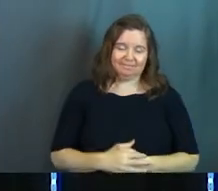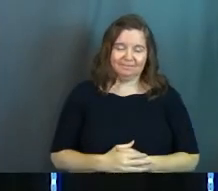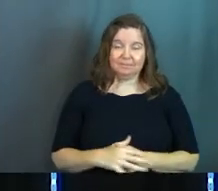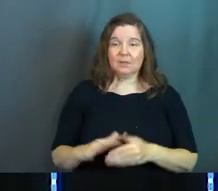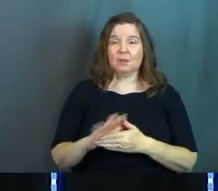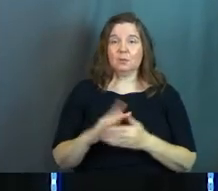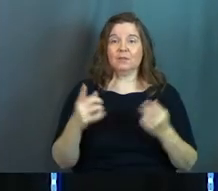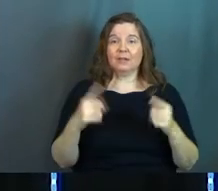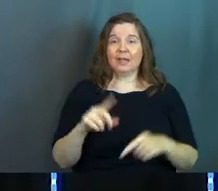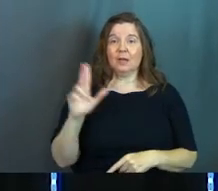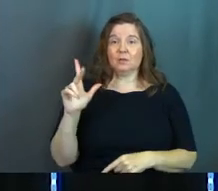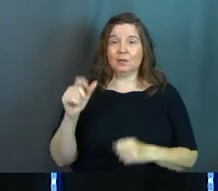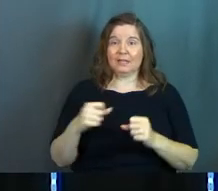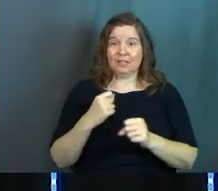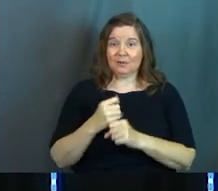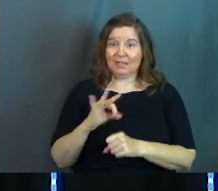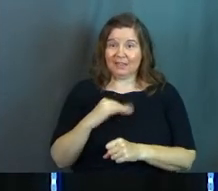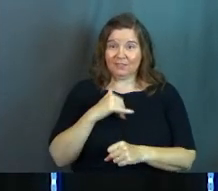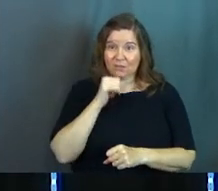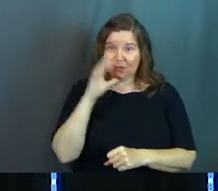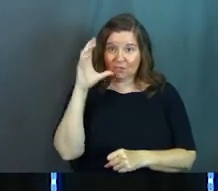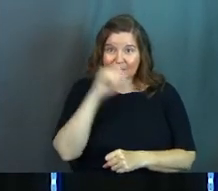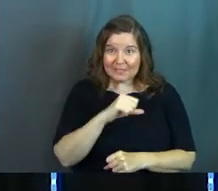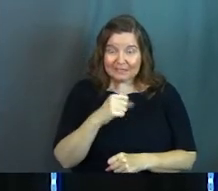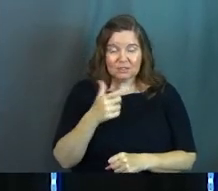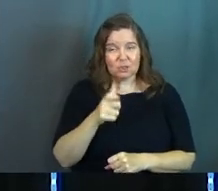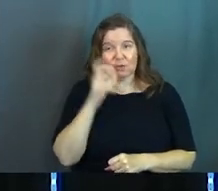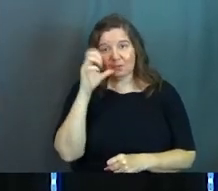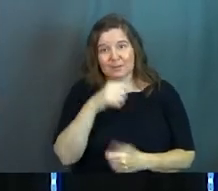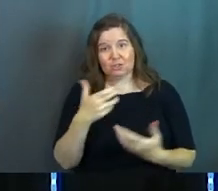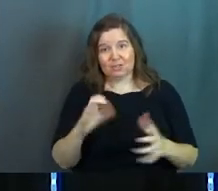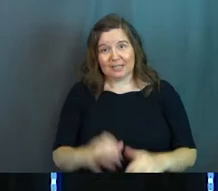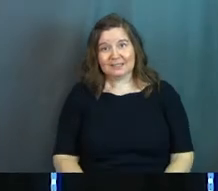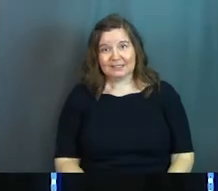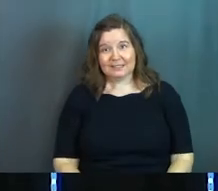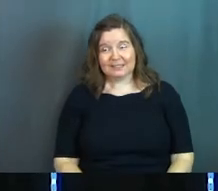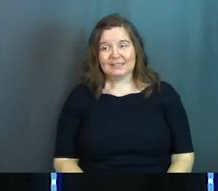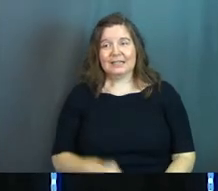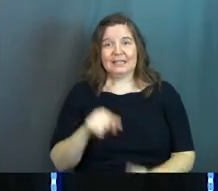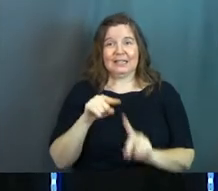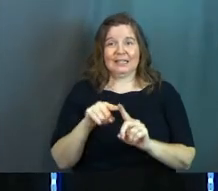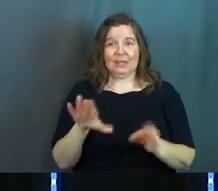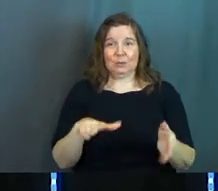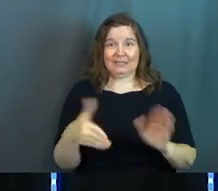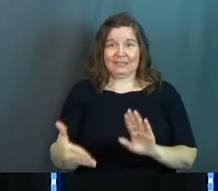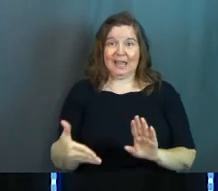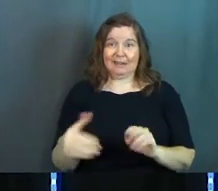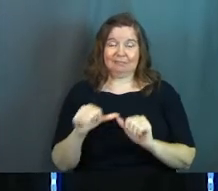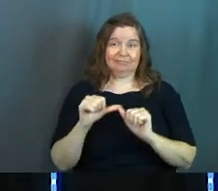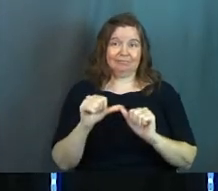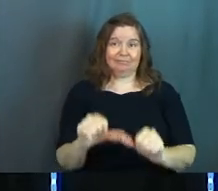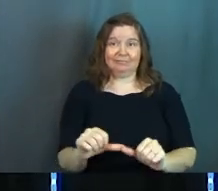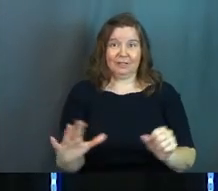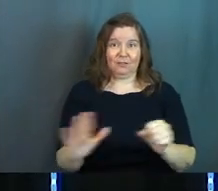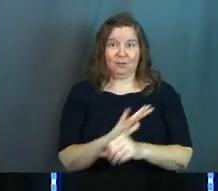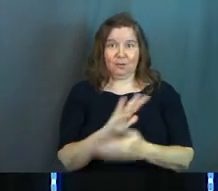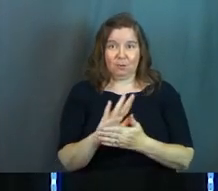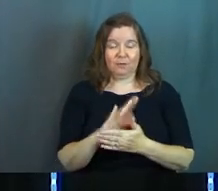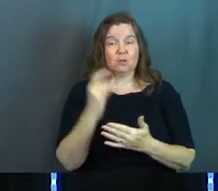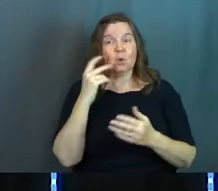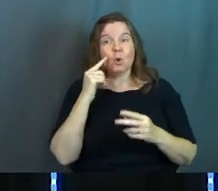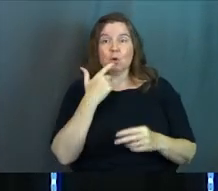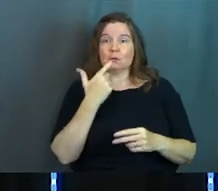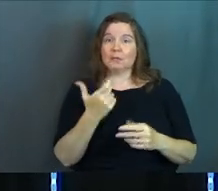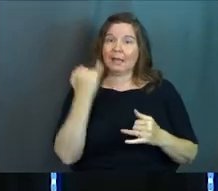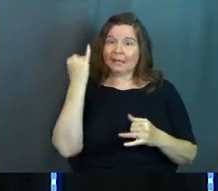The movie came out 23 years ago. If you've not seen it yet, you've missed your chance. He was dead all along. Here's the idea. You're